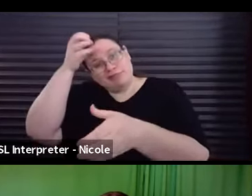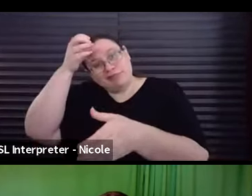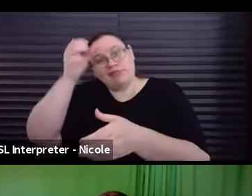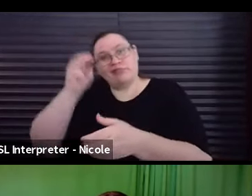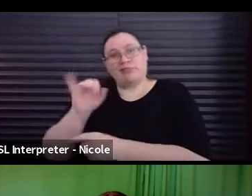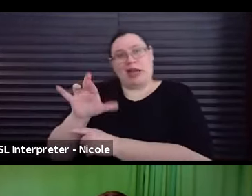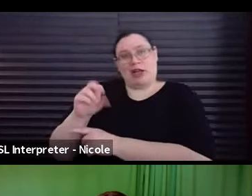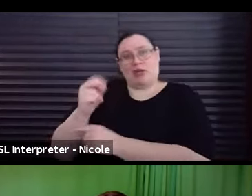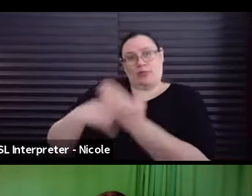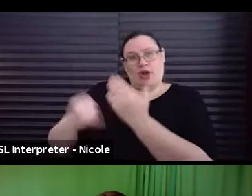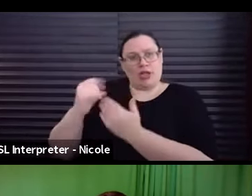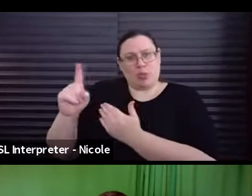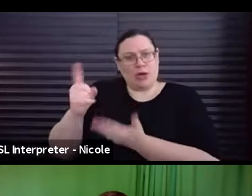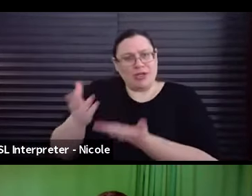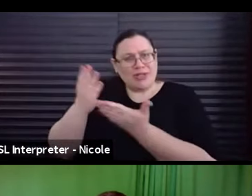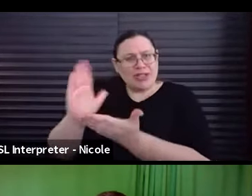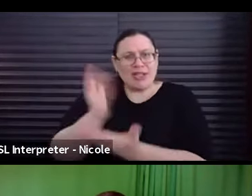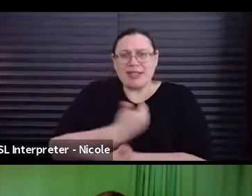our members begin?